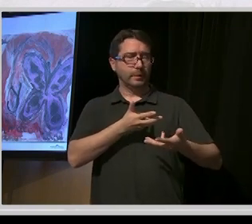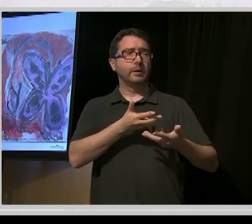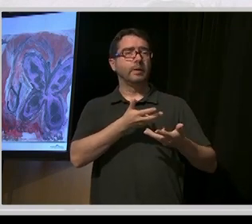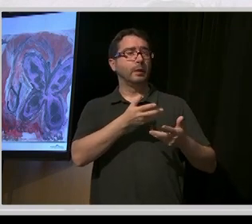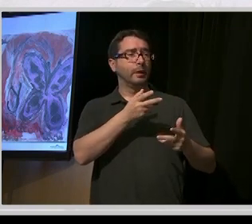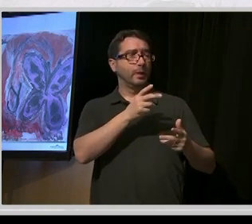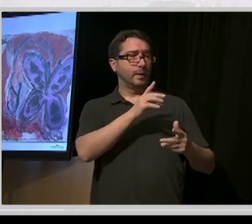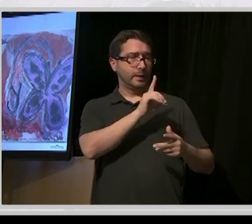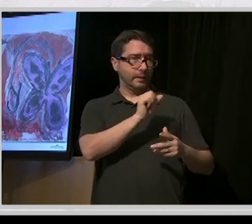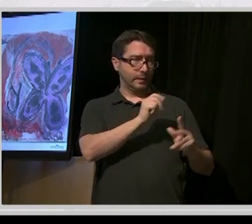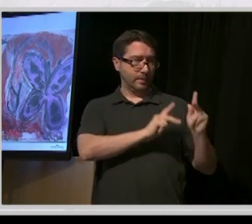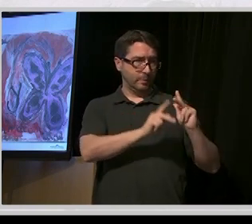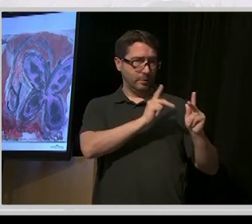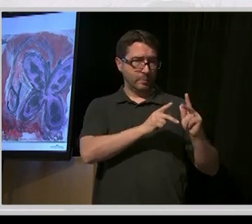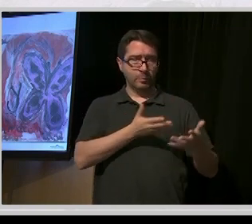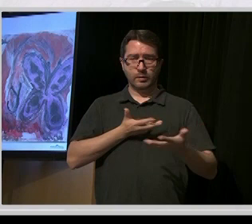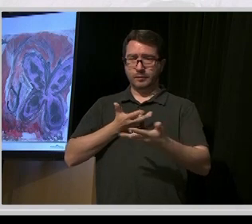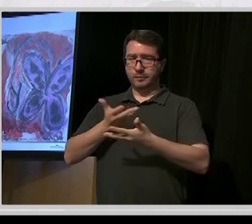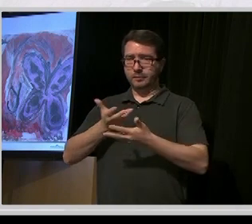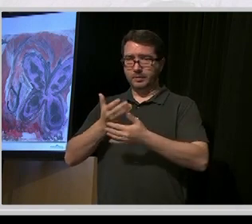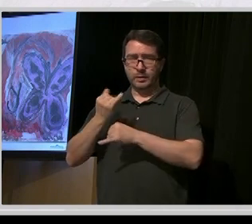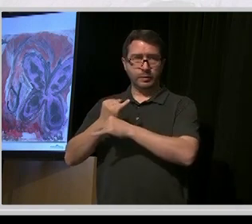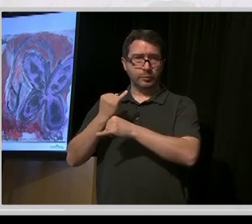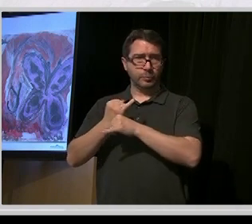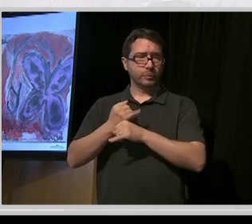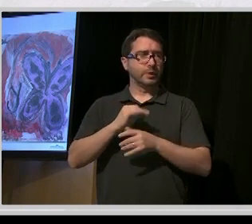get folks back where they belong into their communities.